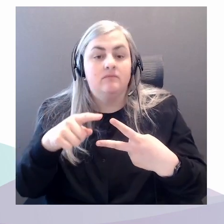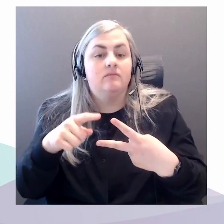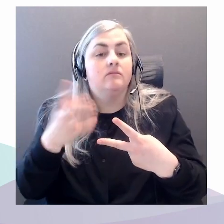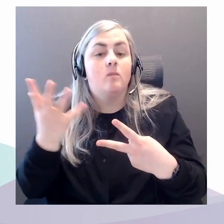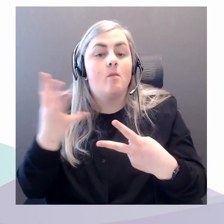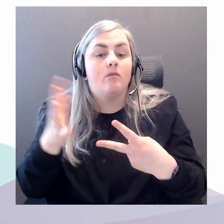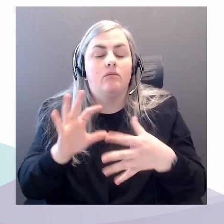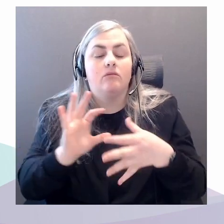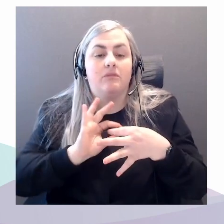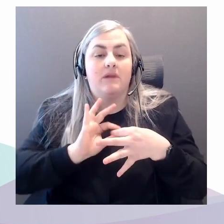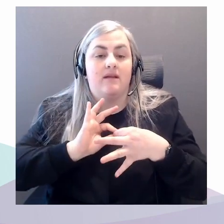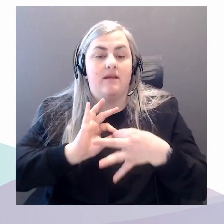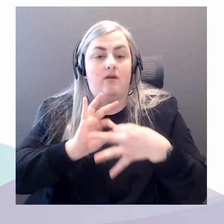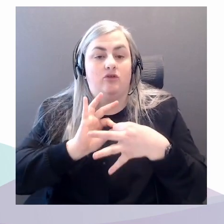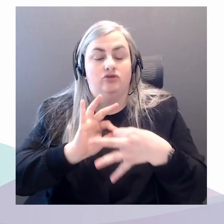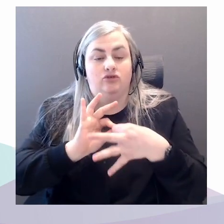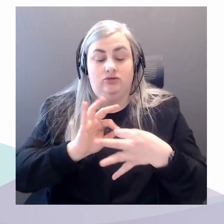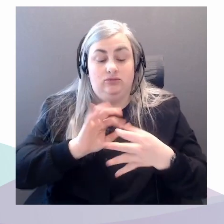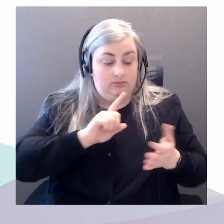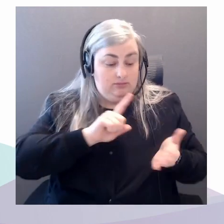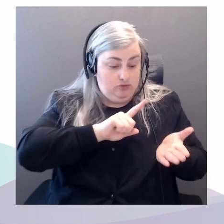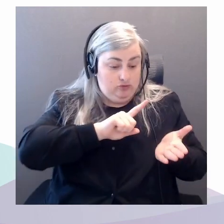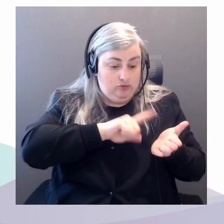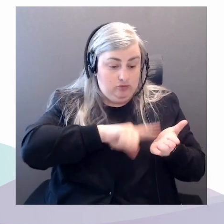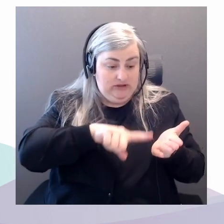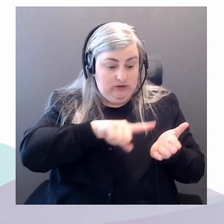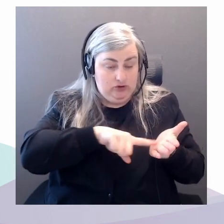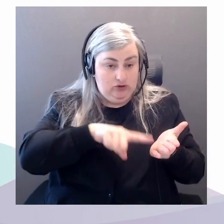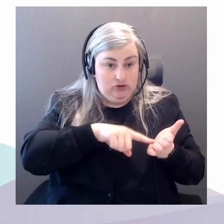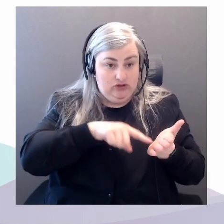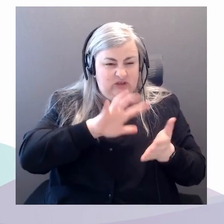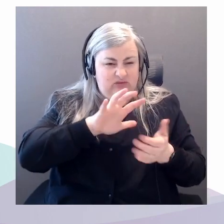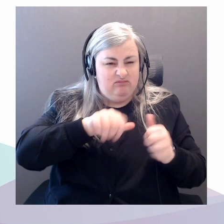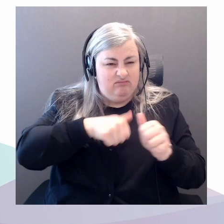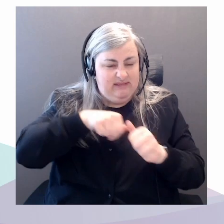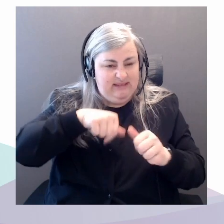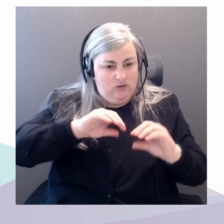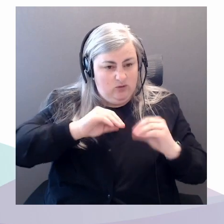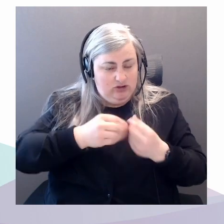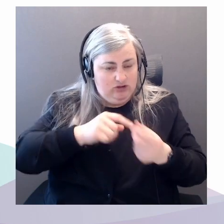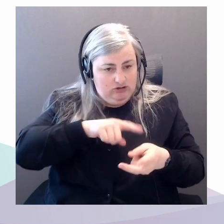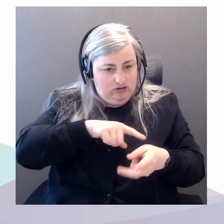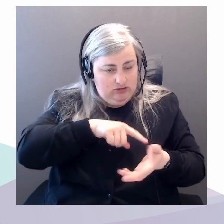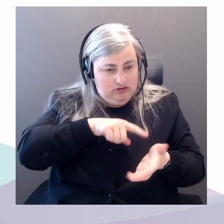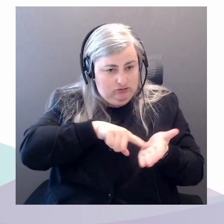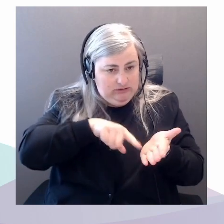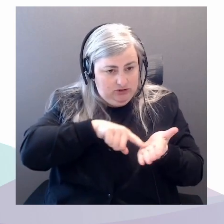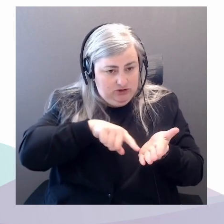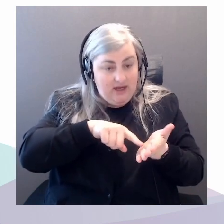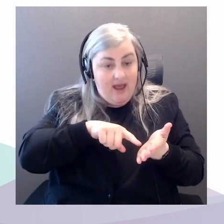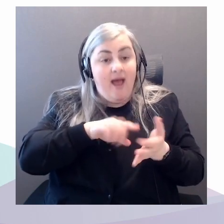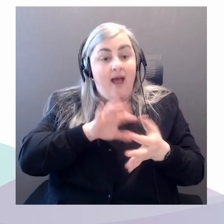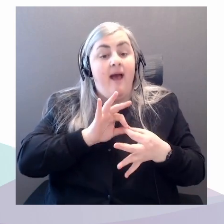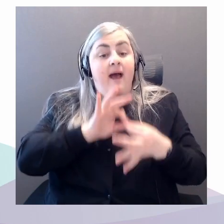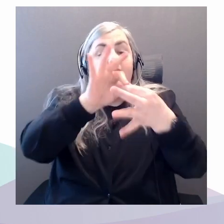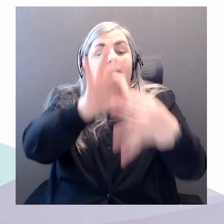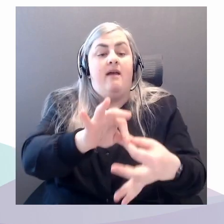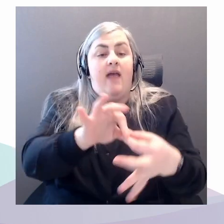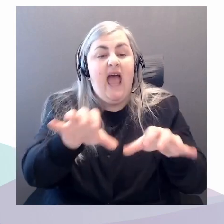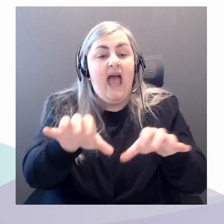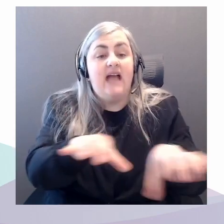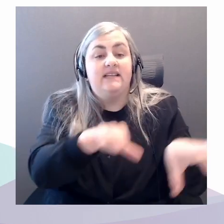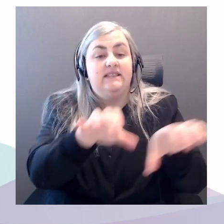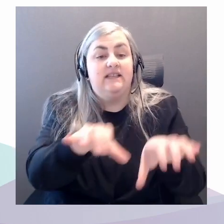that we're doing within this organization and the activities carried out by policymakers specifically. This is a